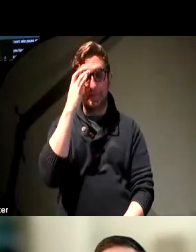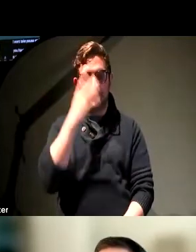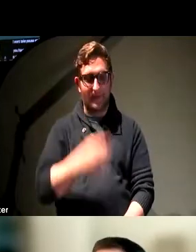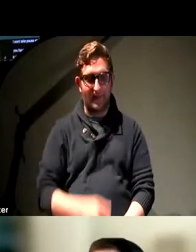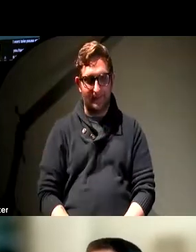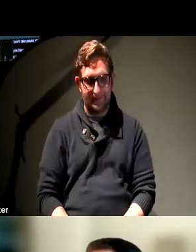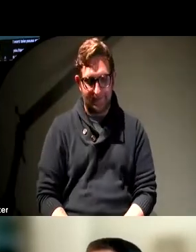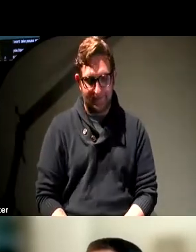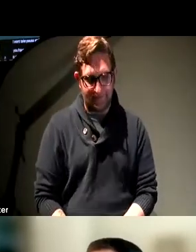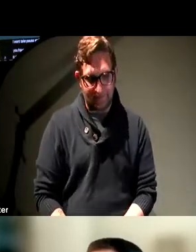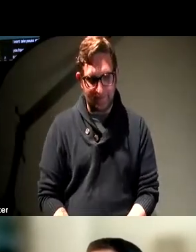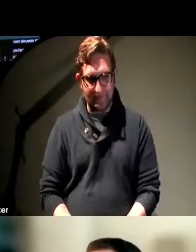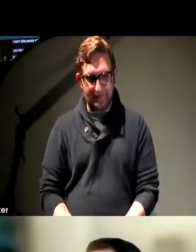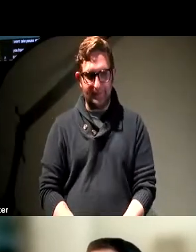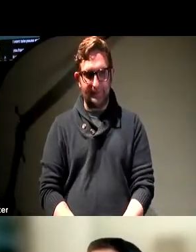needs.